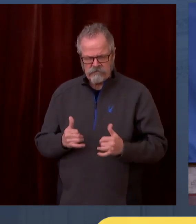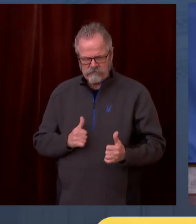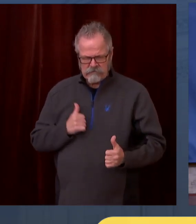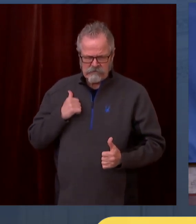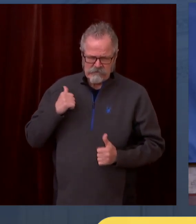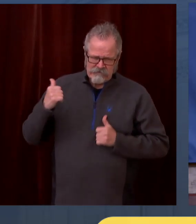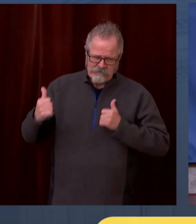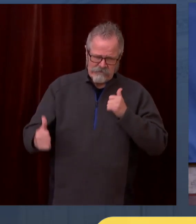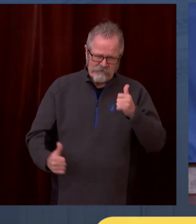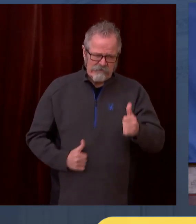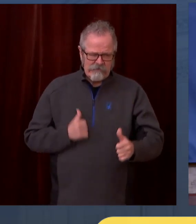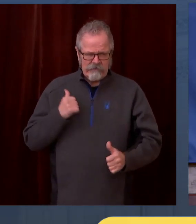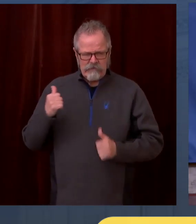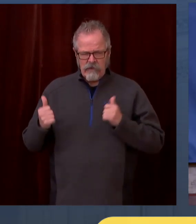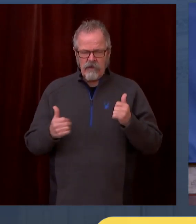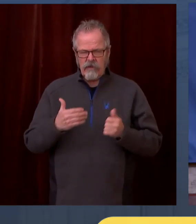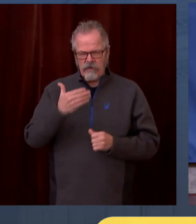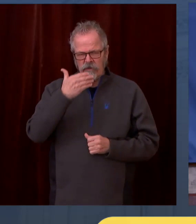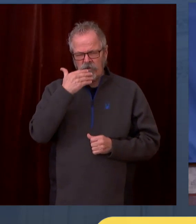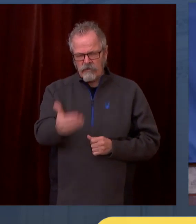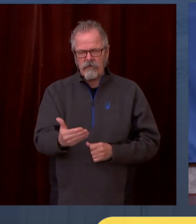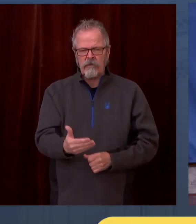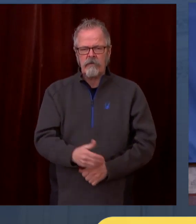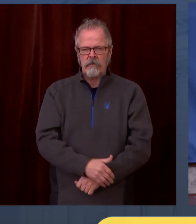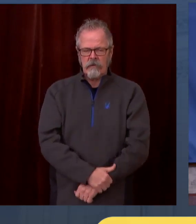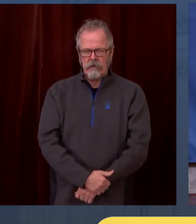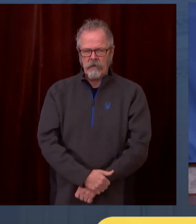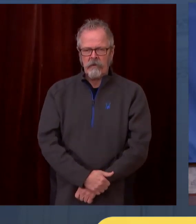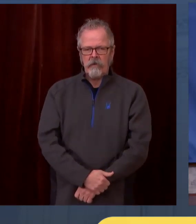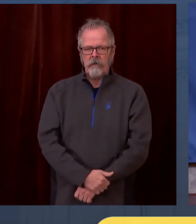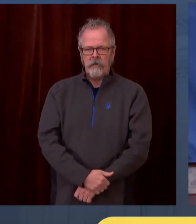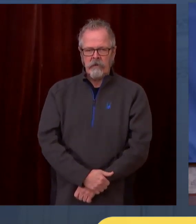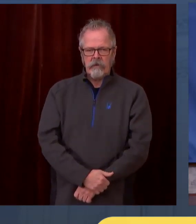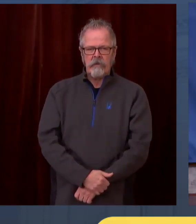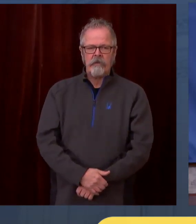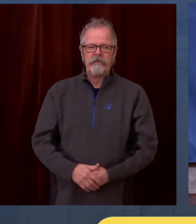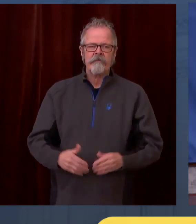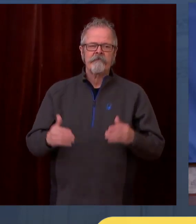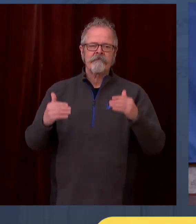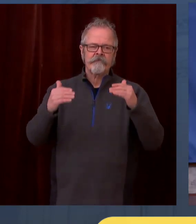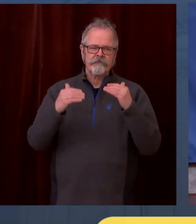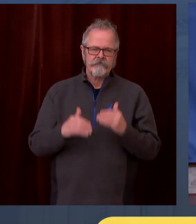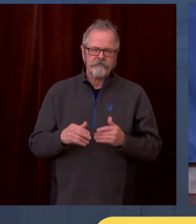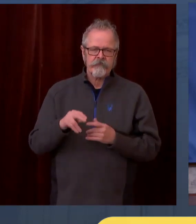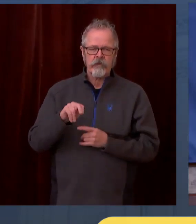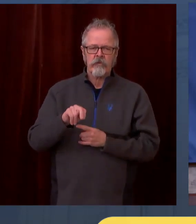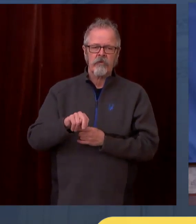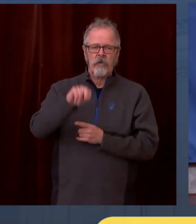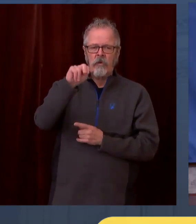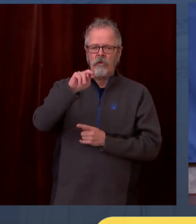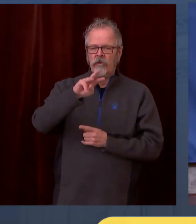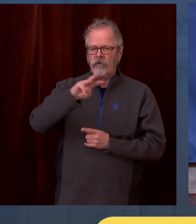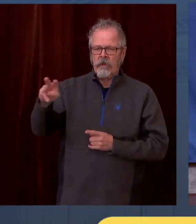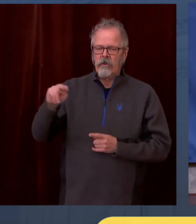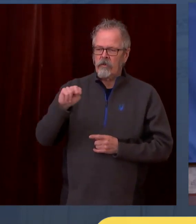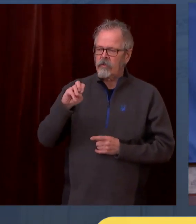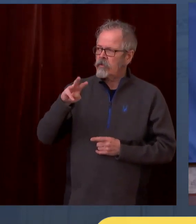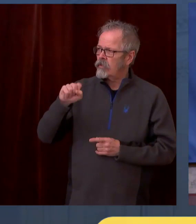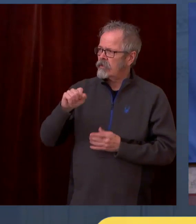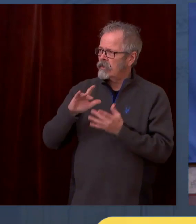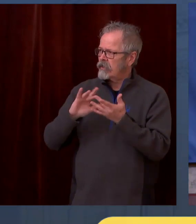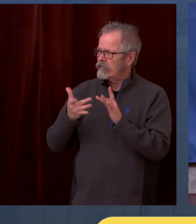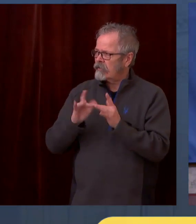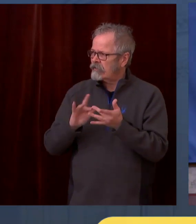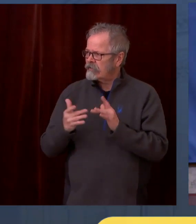All right. Up next, we'll go to Austin Jenkins with Northwest News Network. Go ahead, Austin. Thank you. Governor, I wanted to go back to the